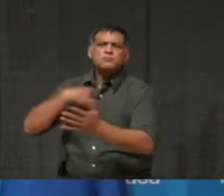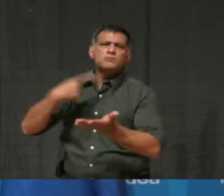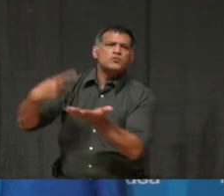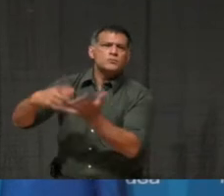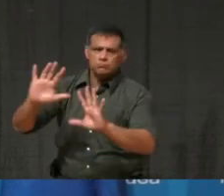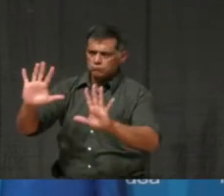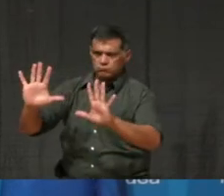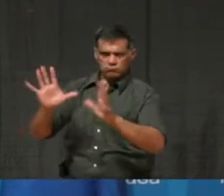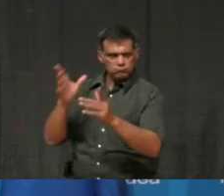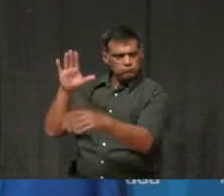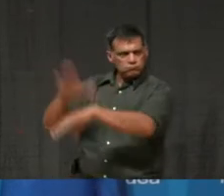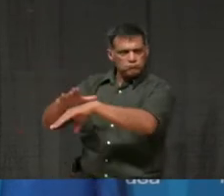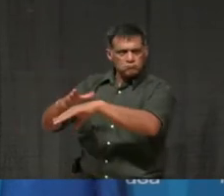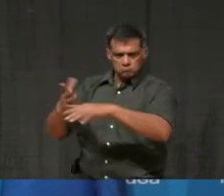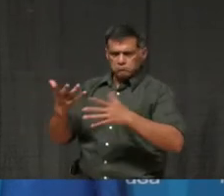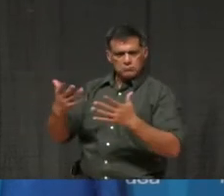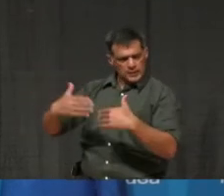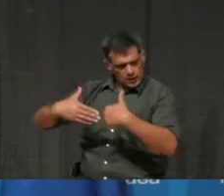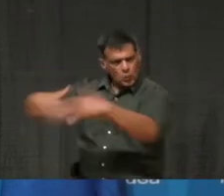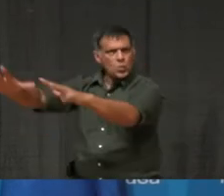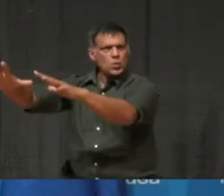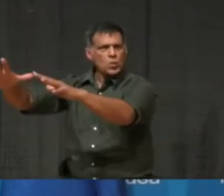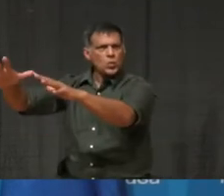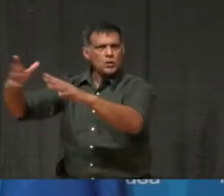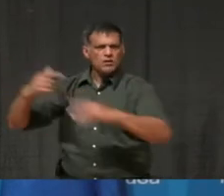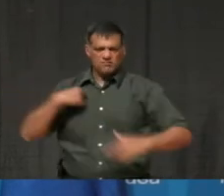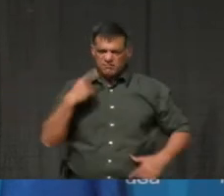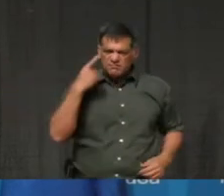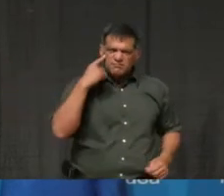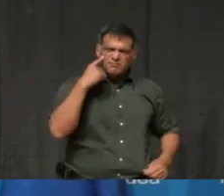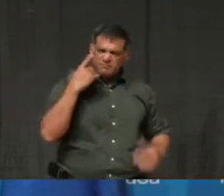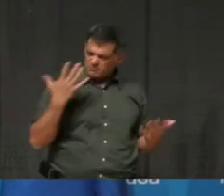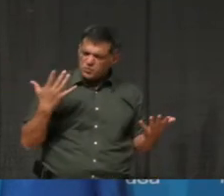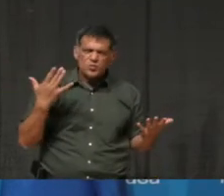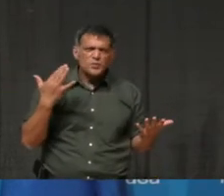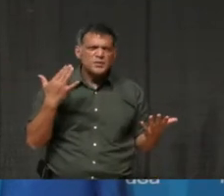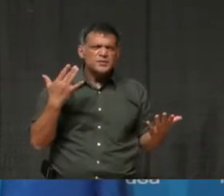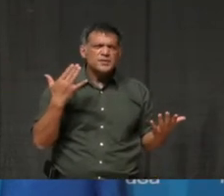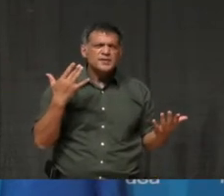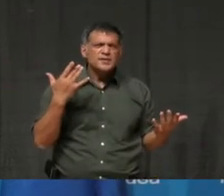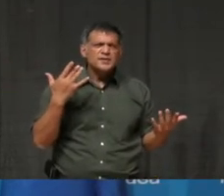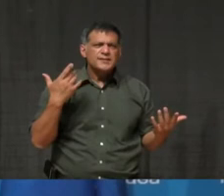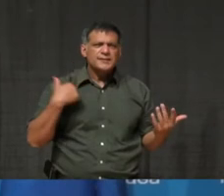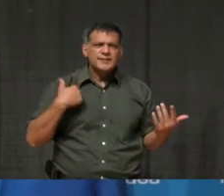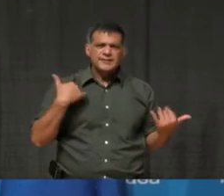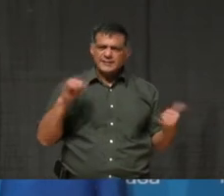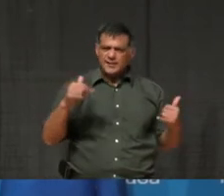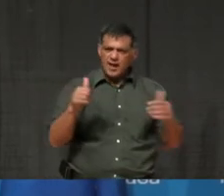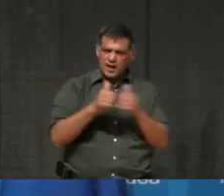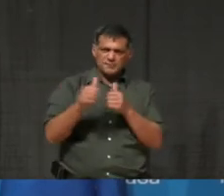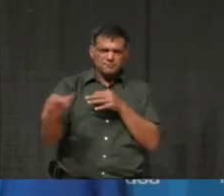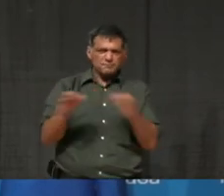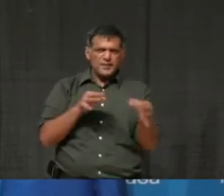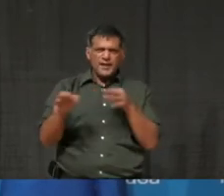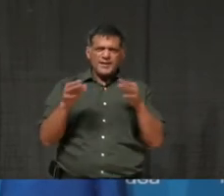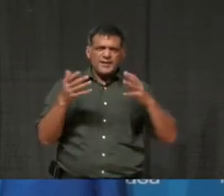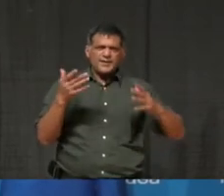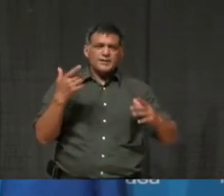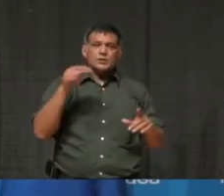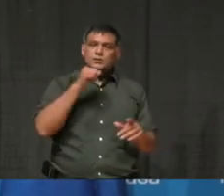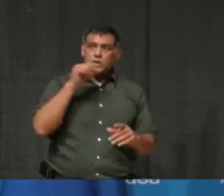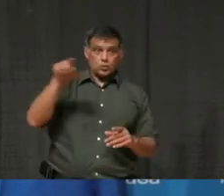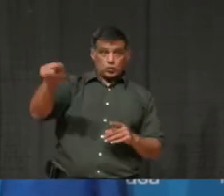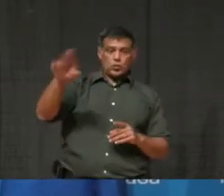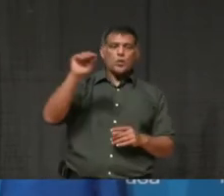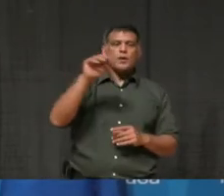But I'm wondering if, you know, there are either, if you could speak to either, not on that particular case, but just the